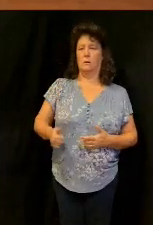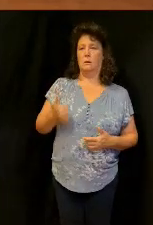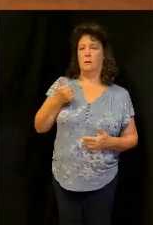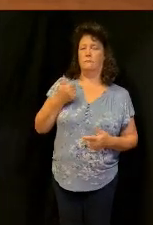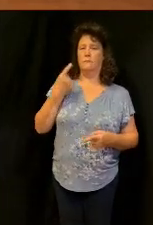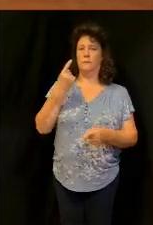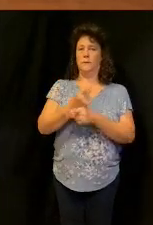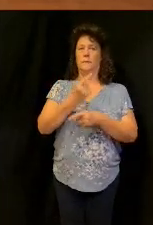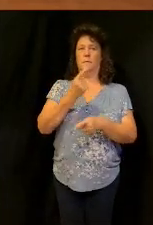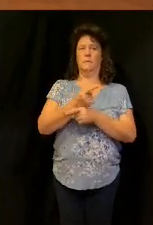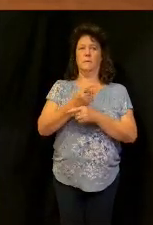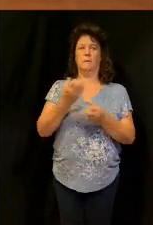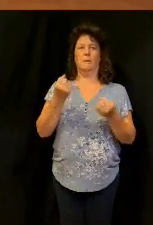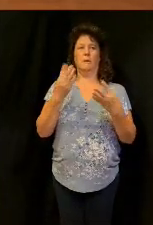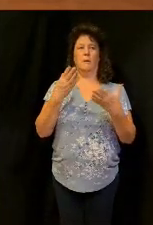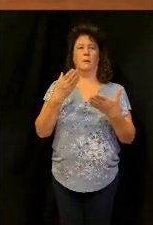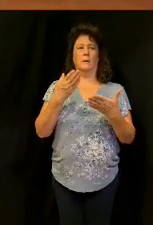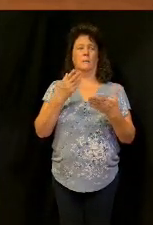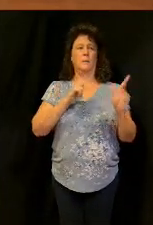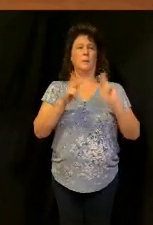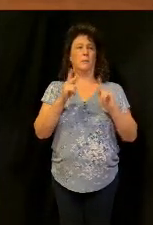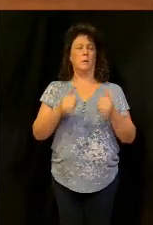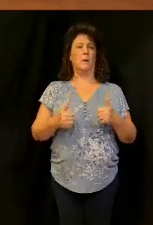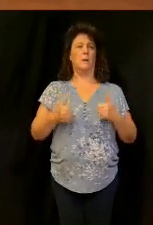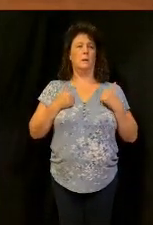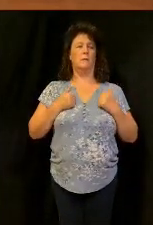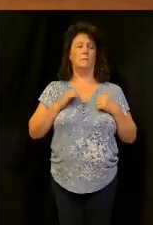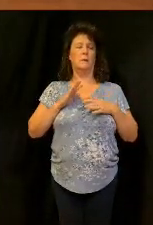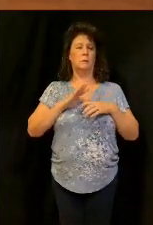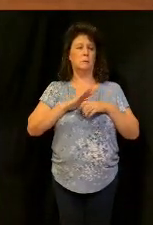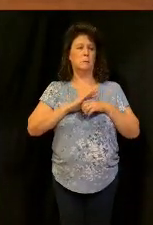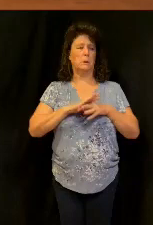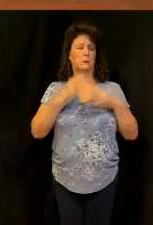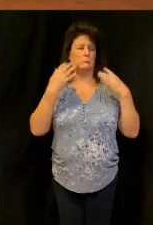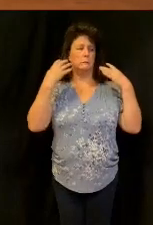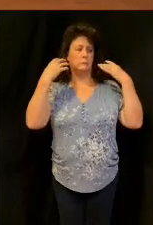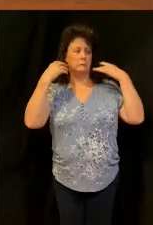how many people are living in financial stress every single day